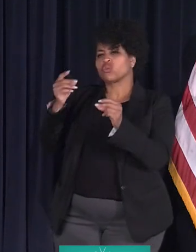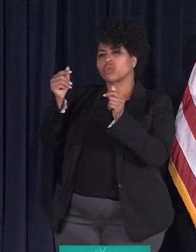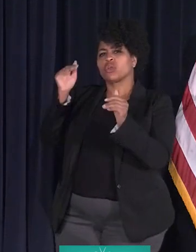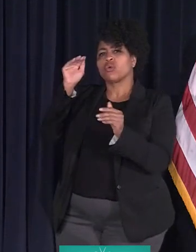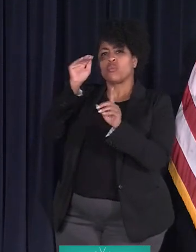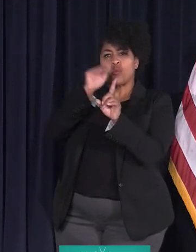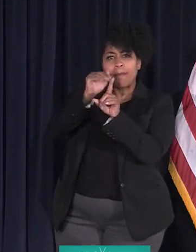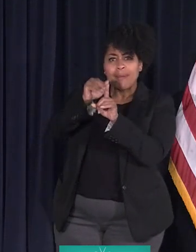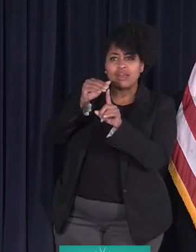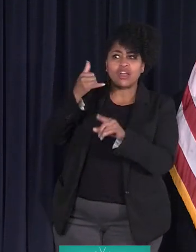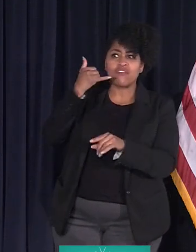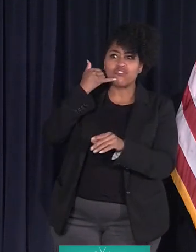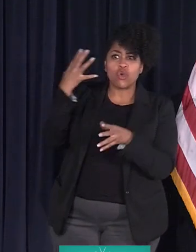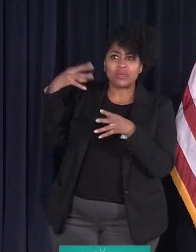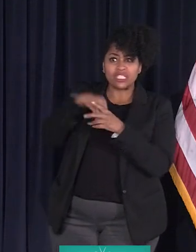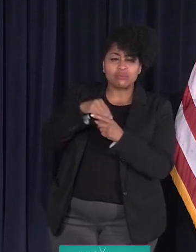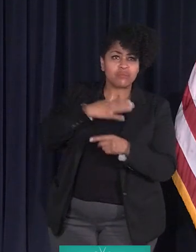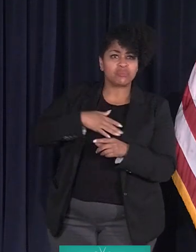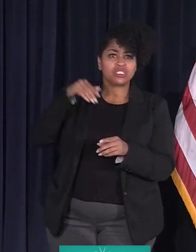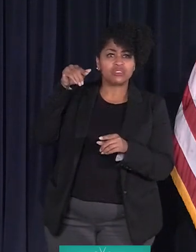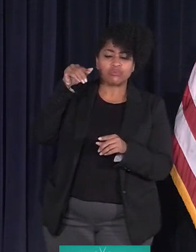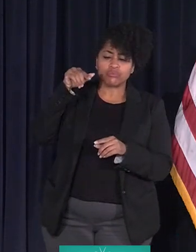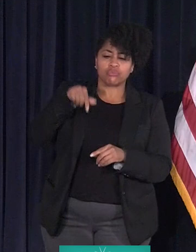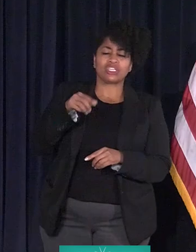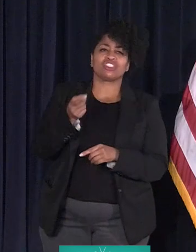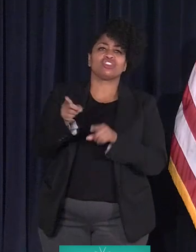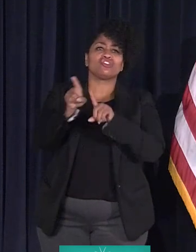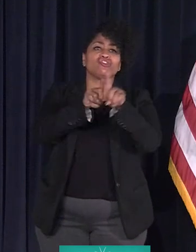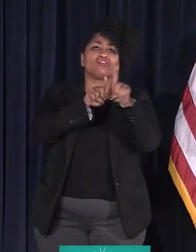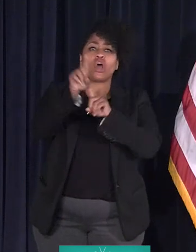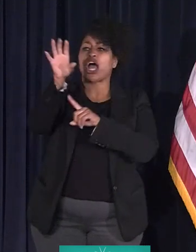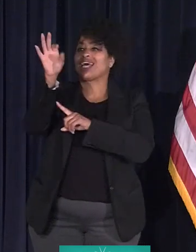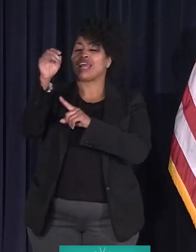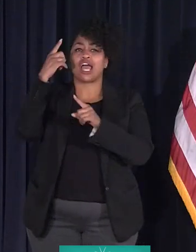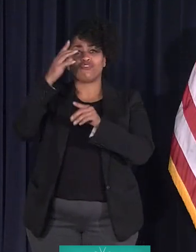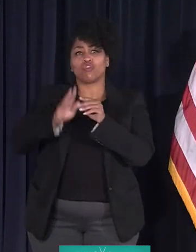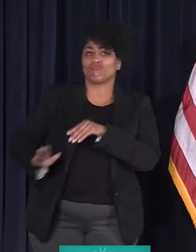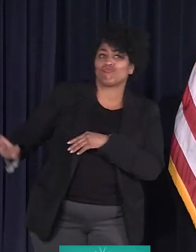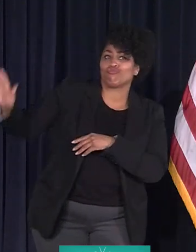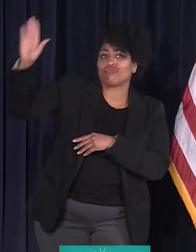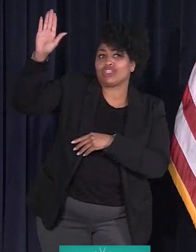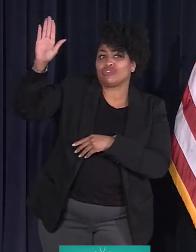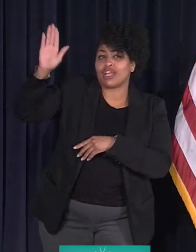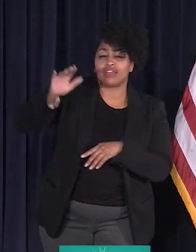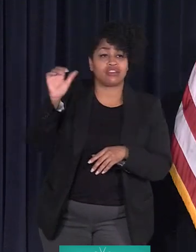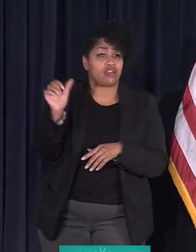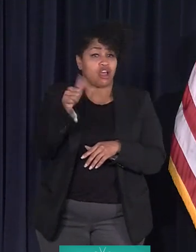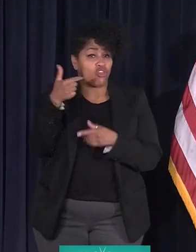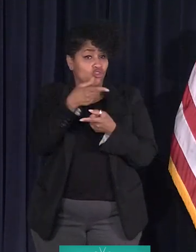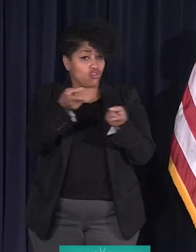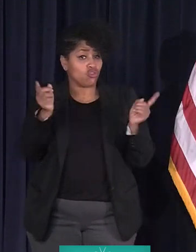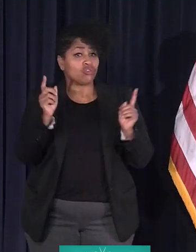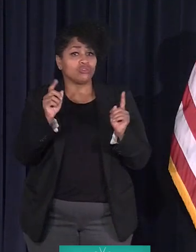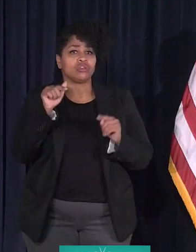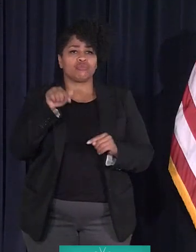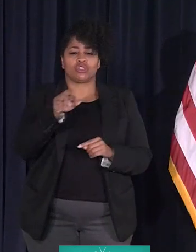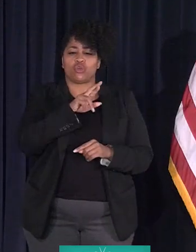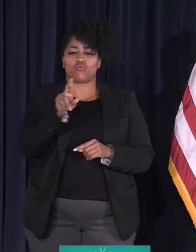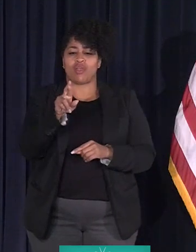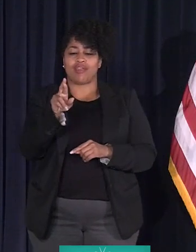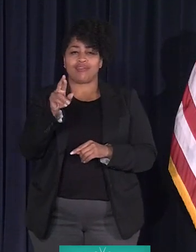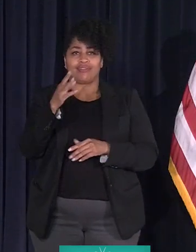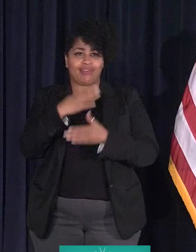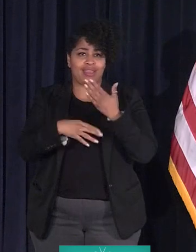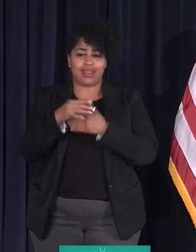Telephone participants, please press star 9 to raise your hand. Others, press the raise hand button